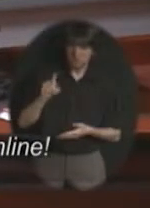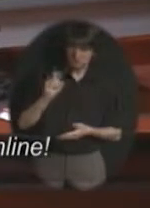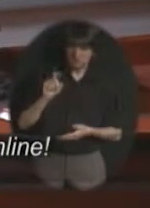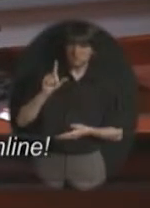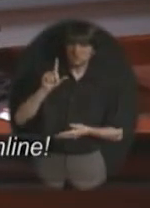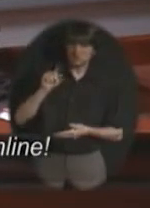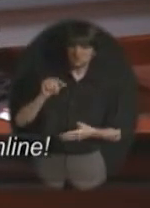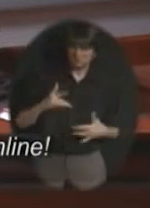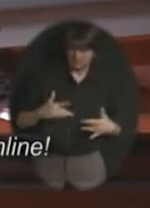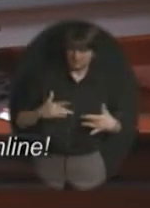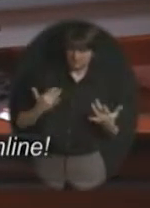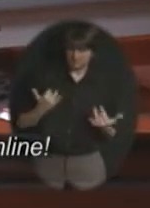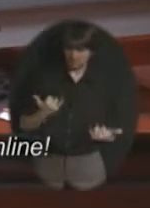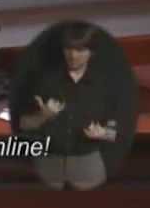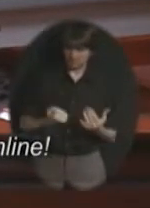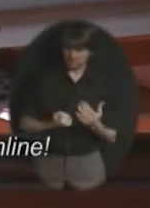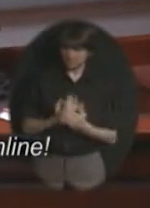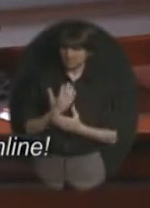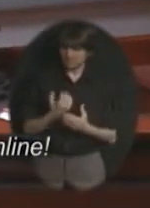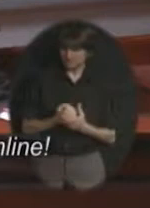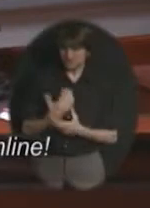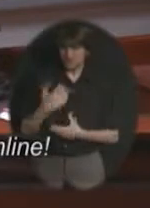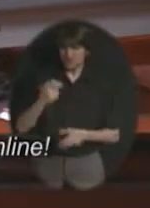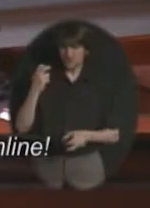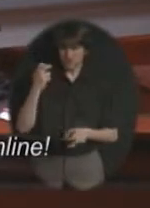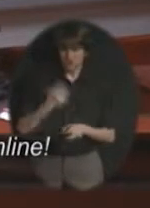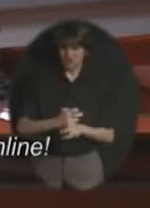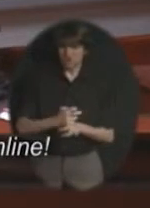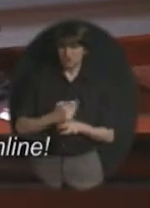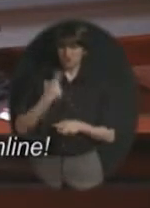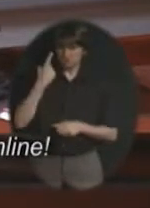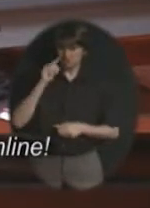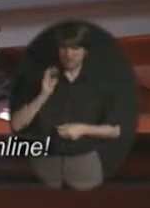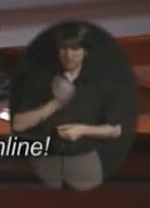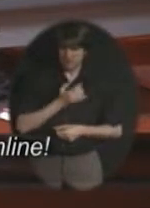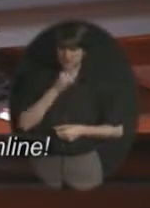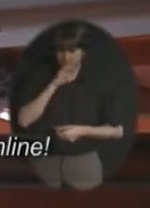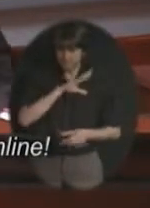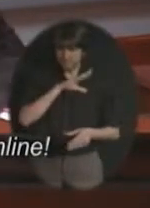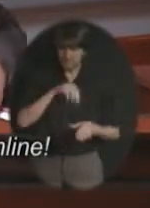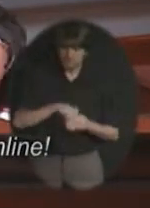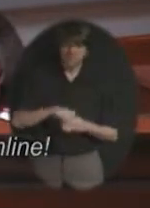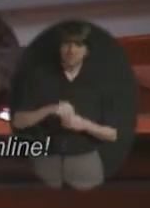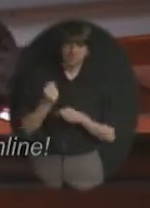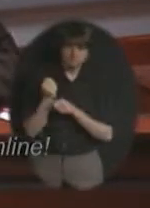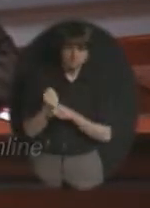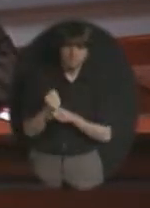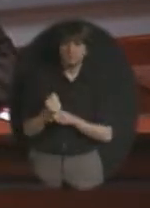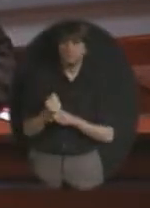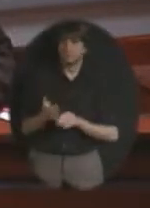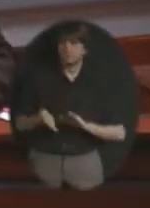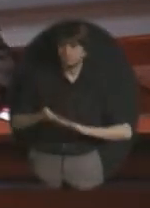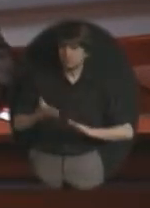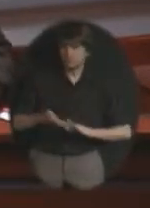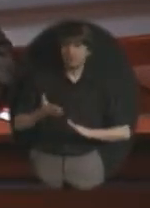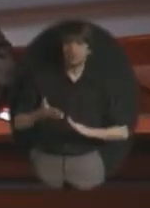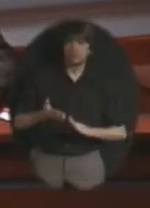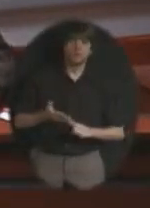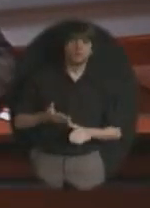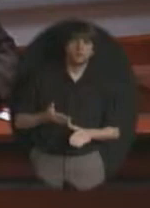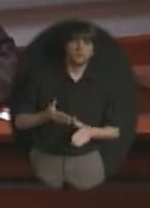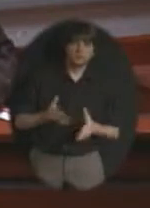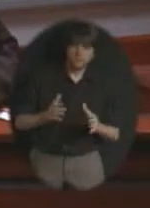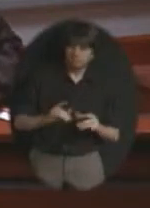so it's again been very difficult on our kids to try and participate in softball baseball track and so forth but we'll keep after it